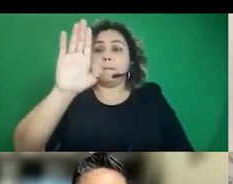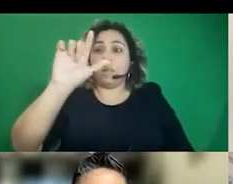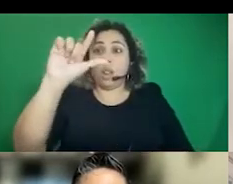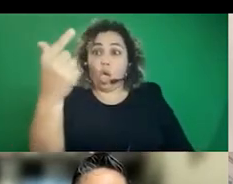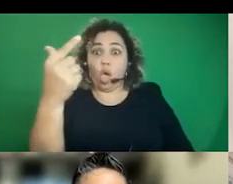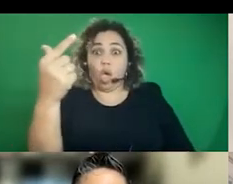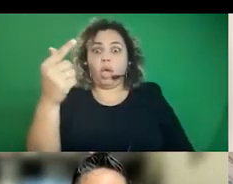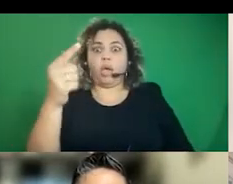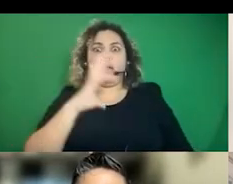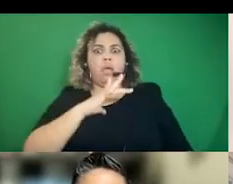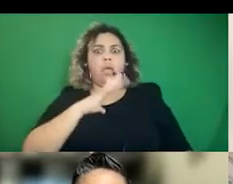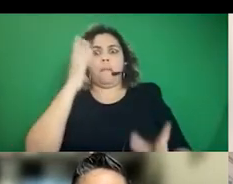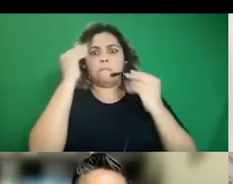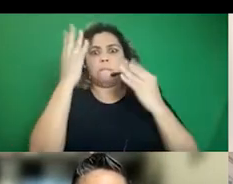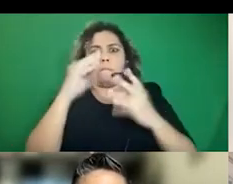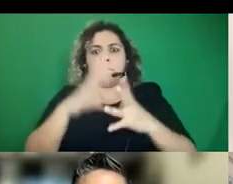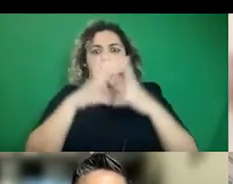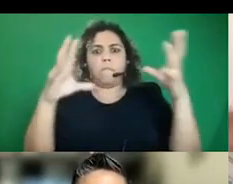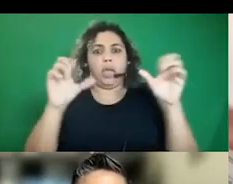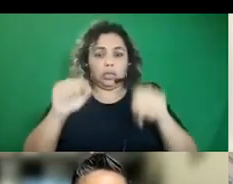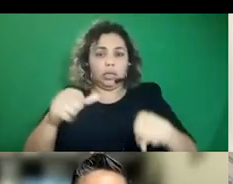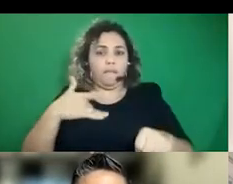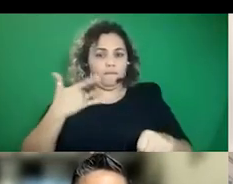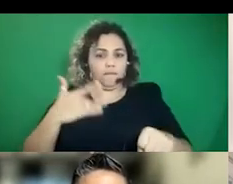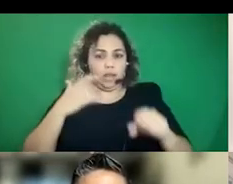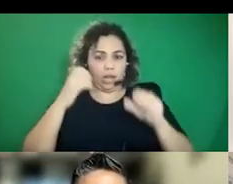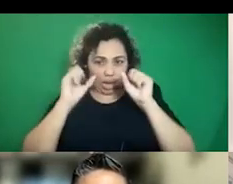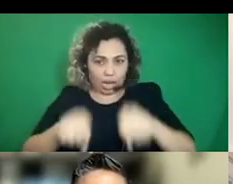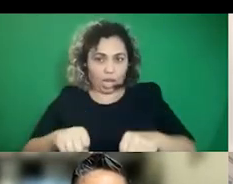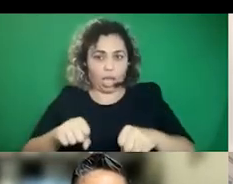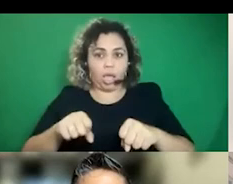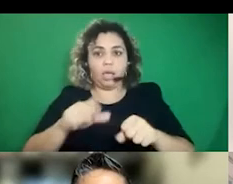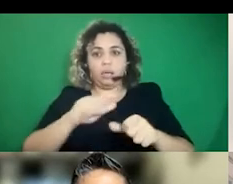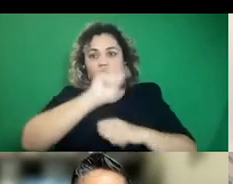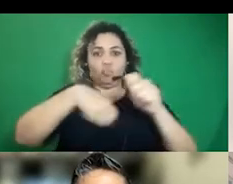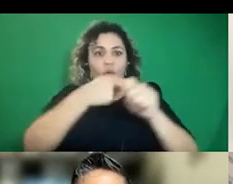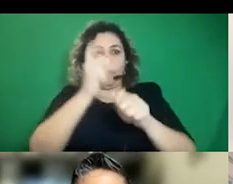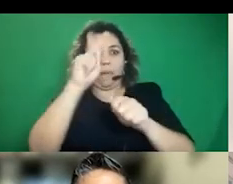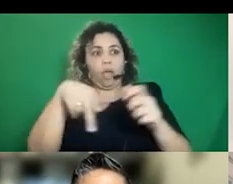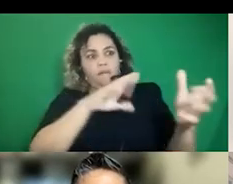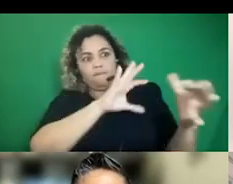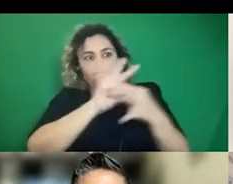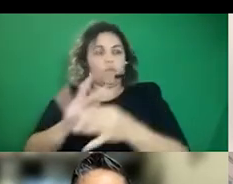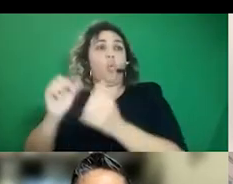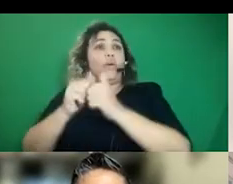so much information. And I just really felt like it could map on perfectly to something like this.